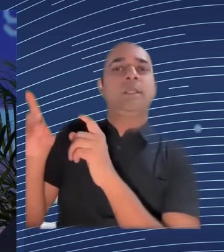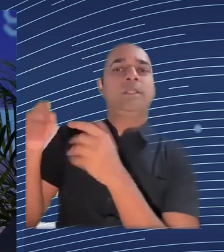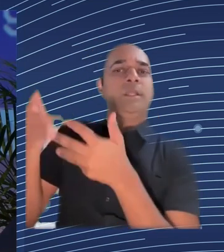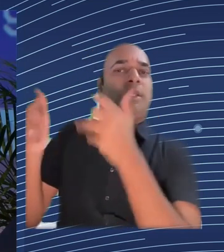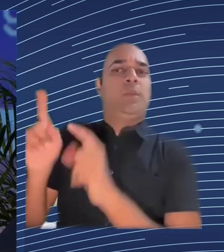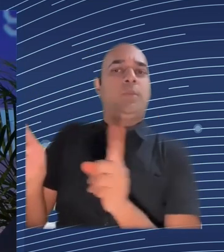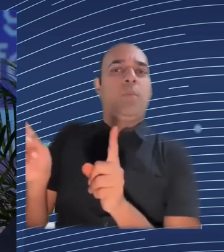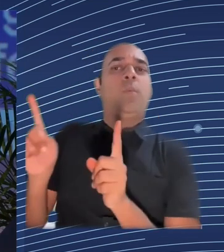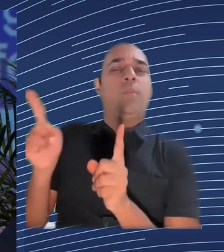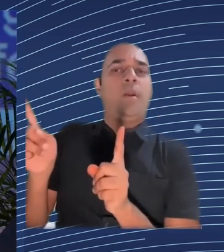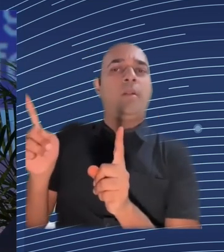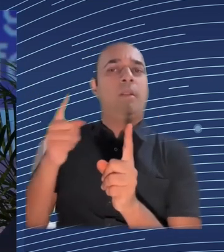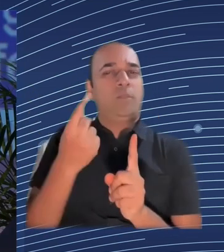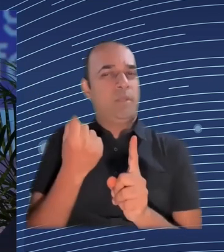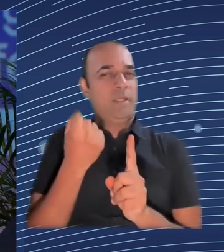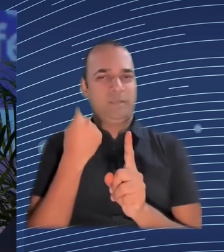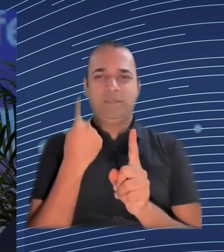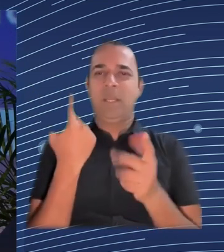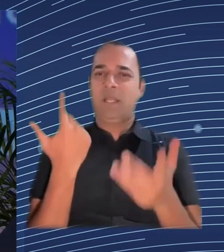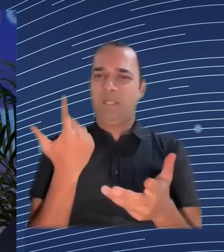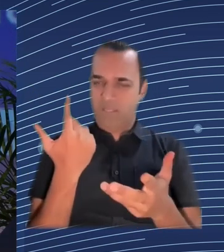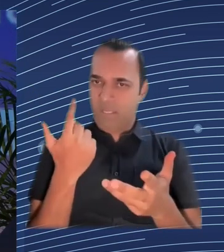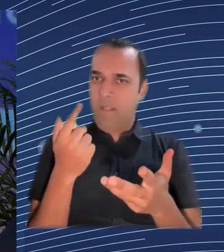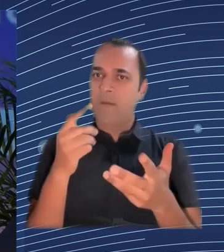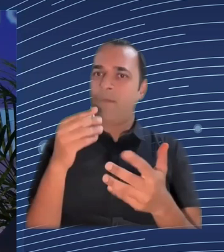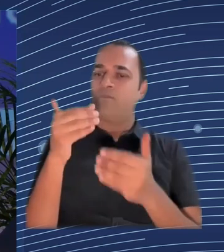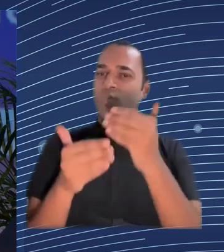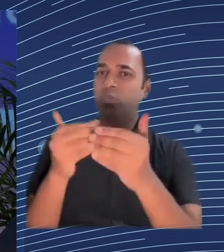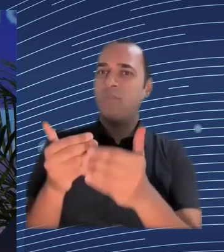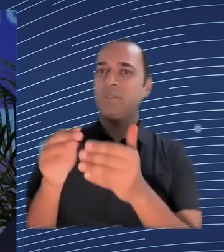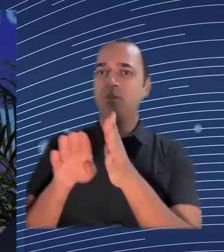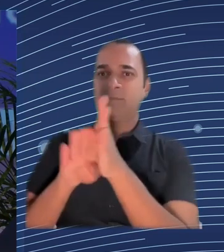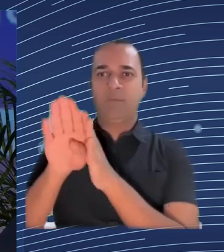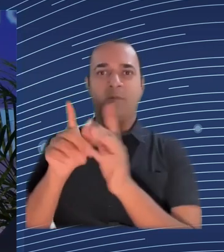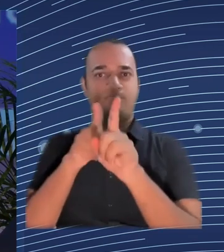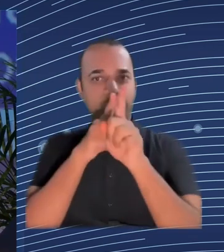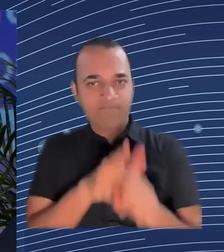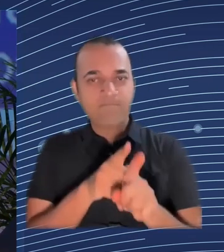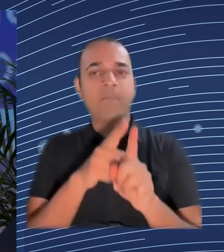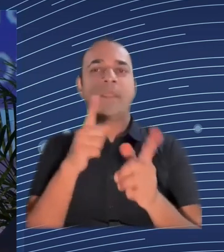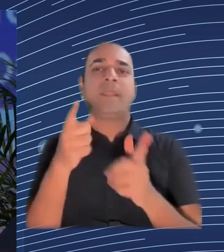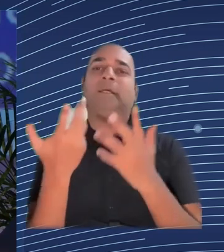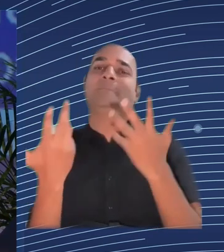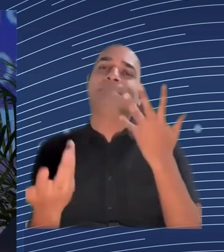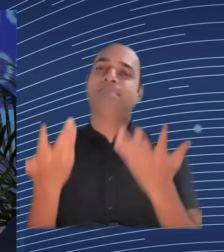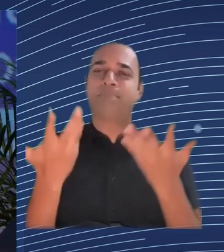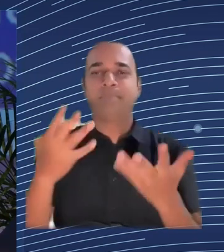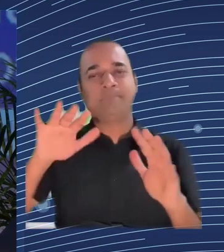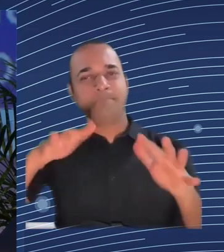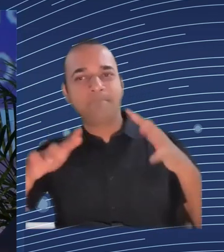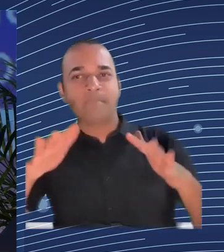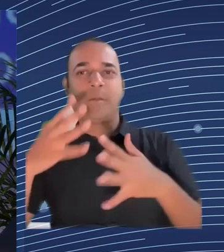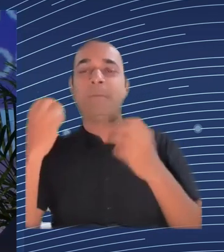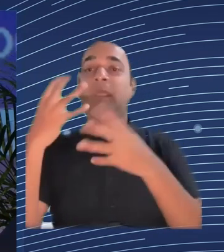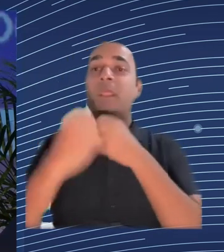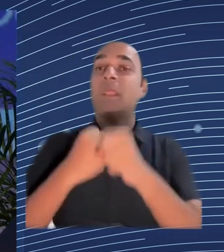Uber uh so they do provide us now with the data do you respect the right of a data trust like worker info exchange to ask for the data on